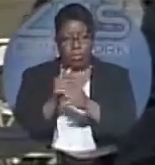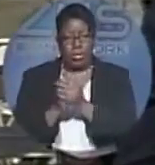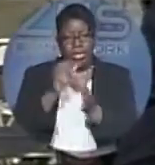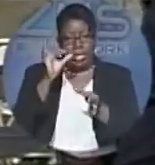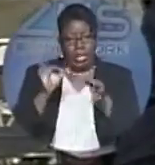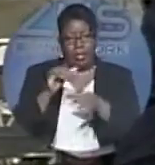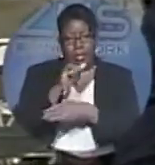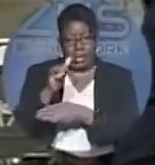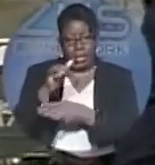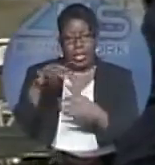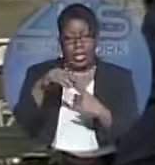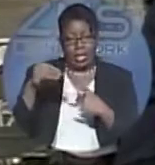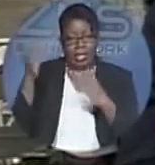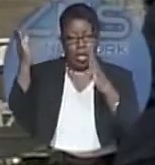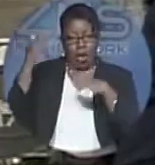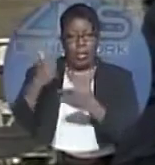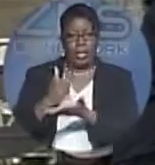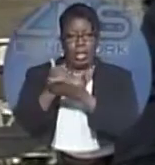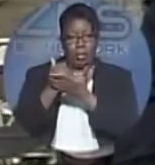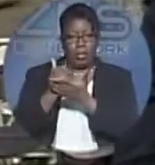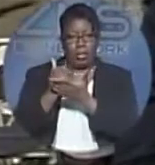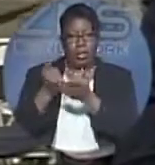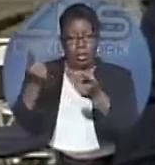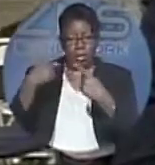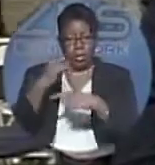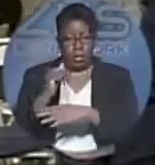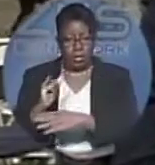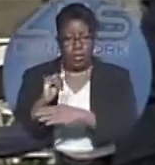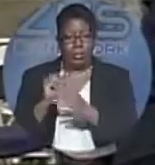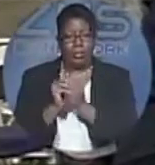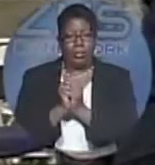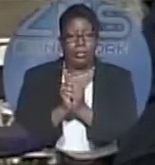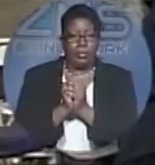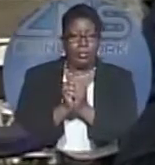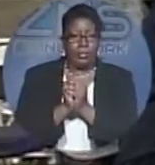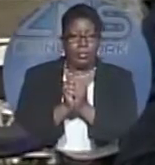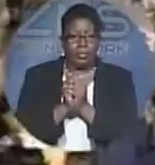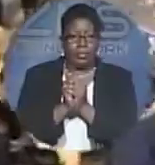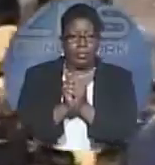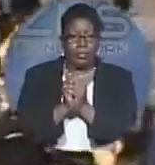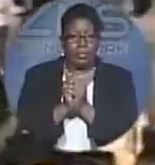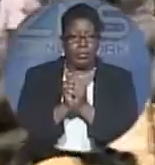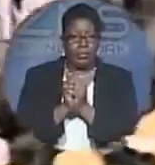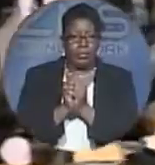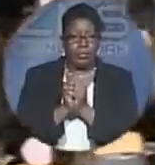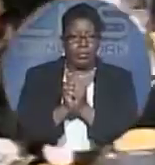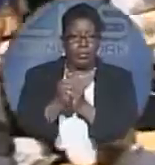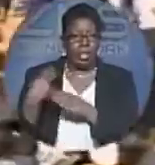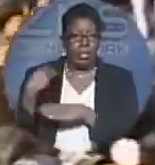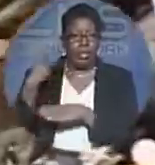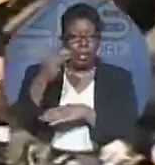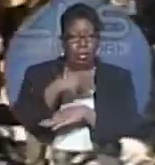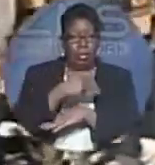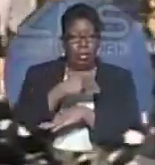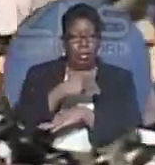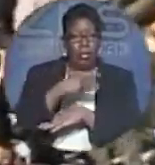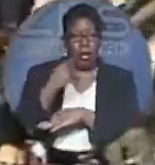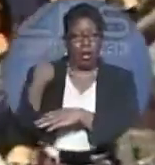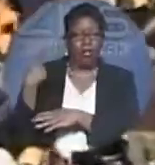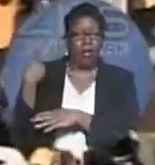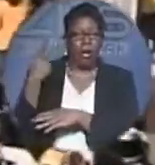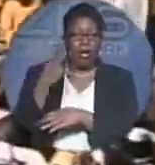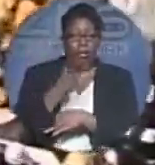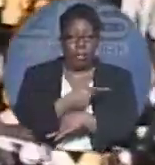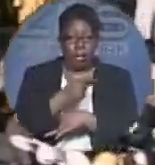hope and help is on the way. Shashina Roll, 7S News. Member of Parliament for West End in Bimini,